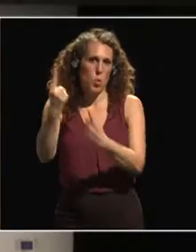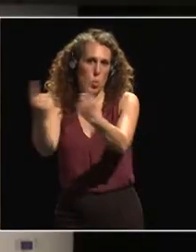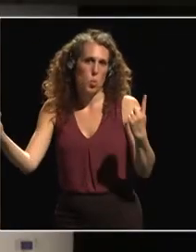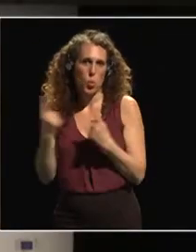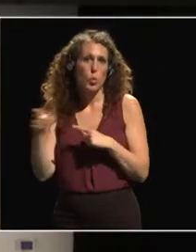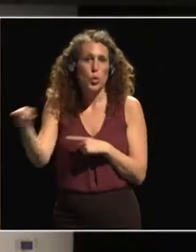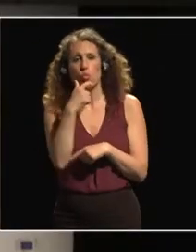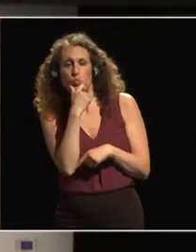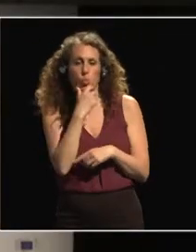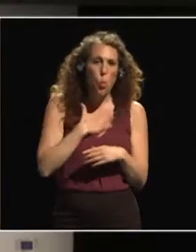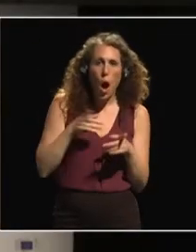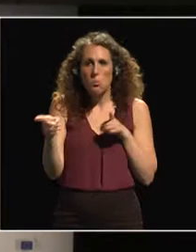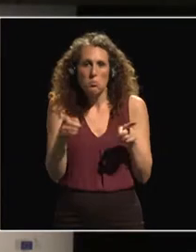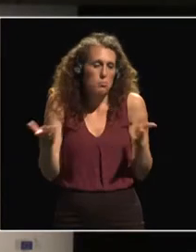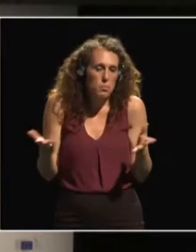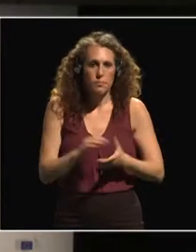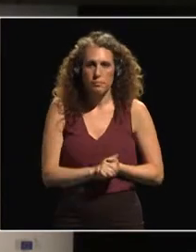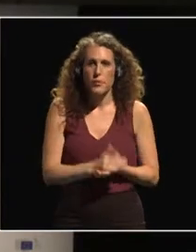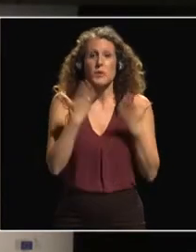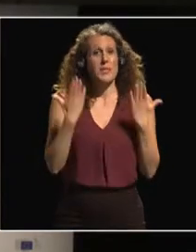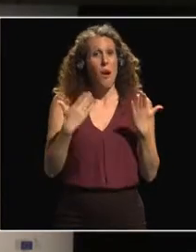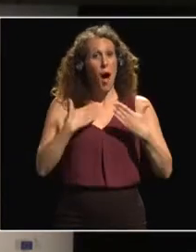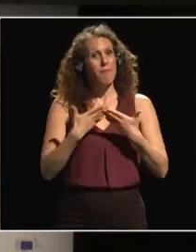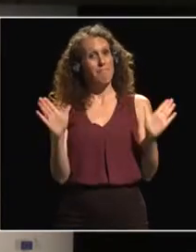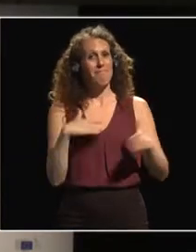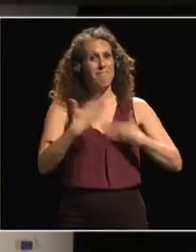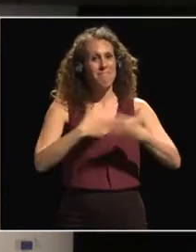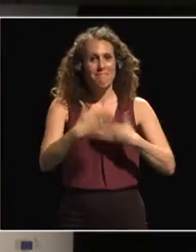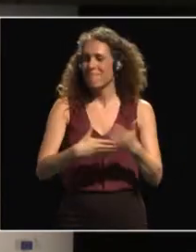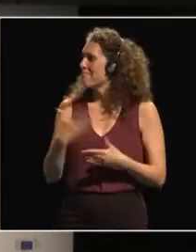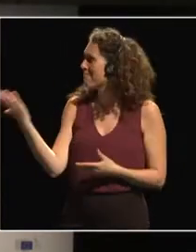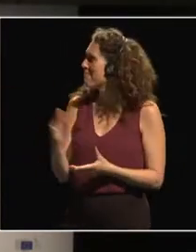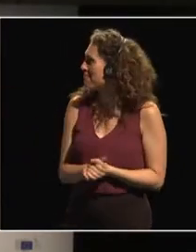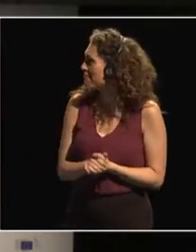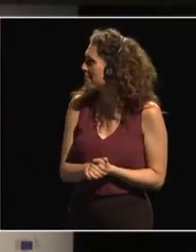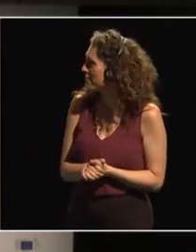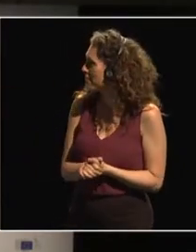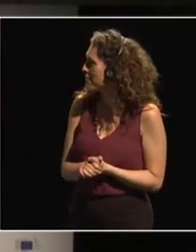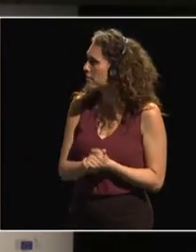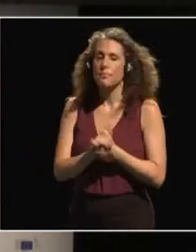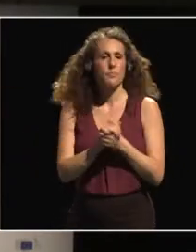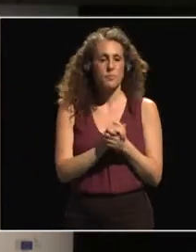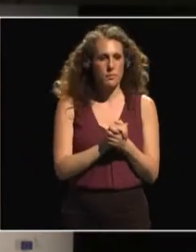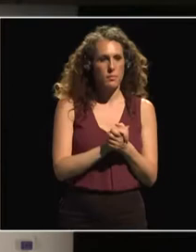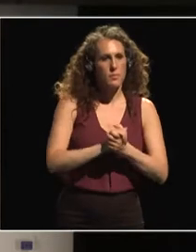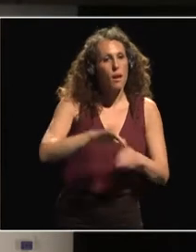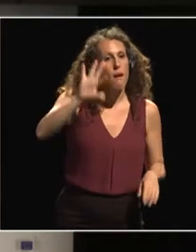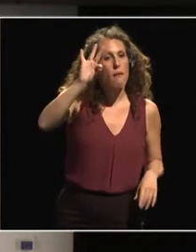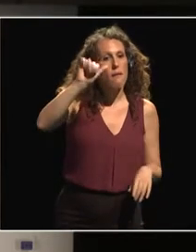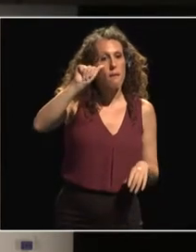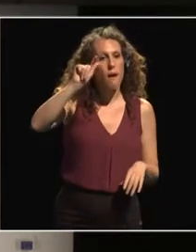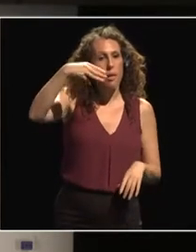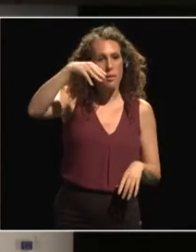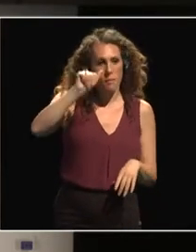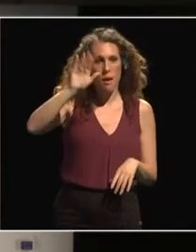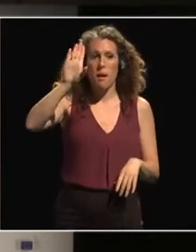I'll start over on my right, on your left. We have Ms. Fatma Ben-Rijab. So